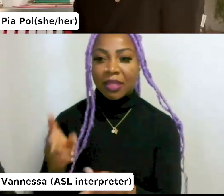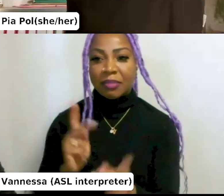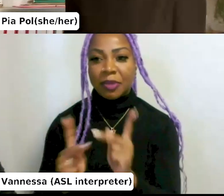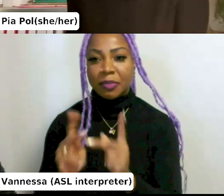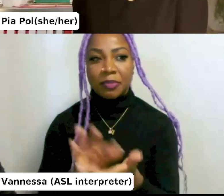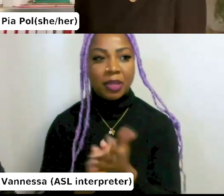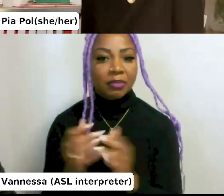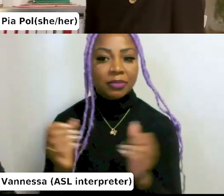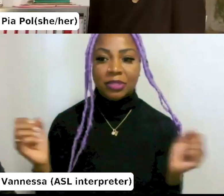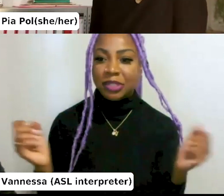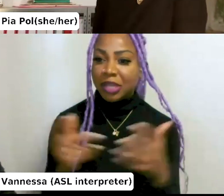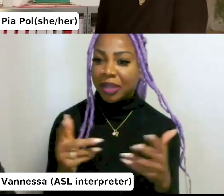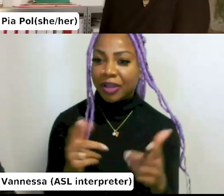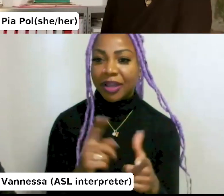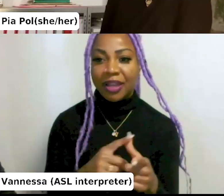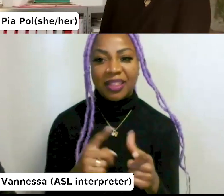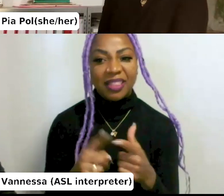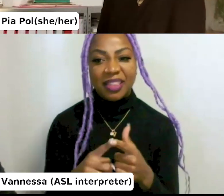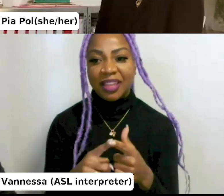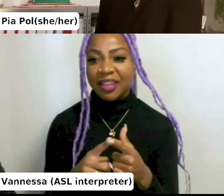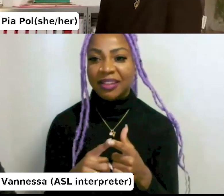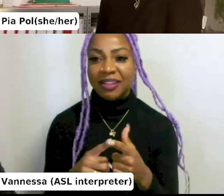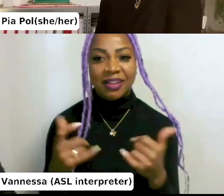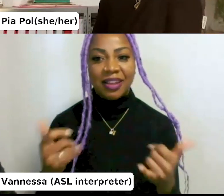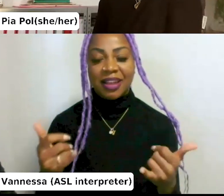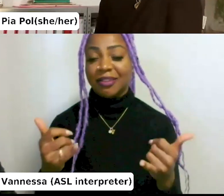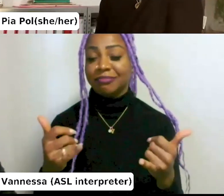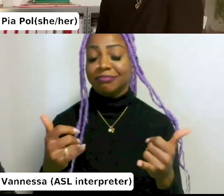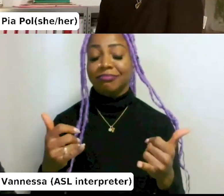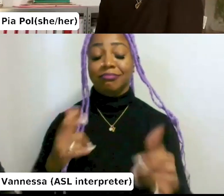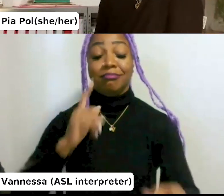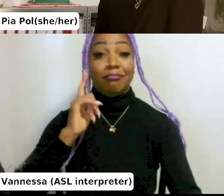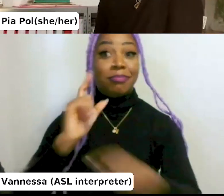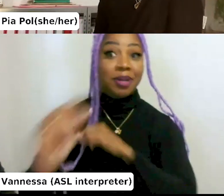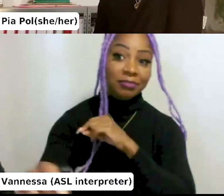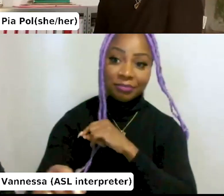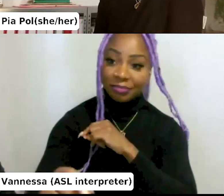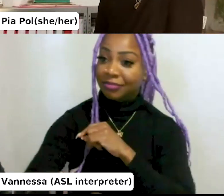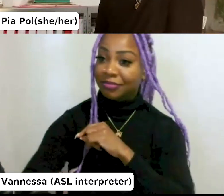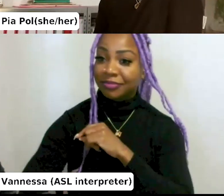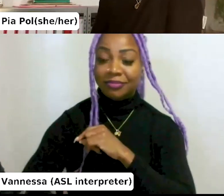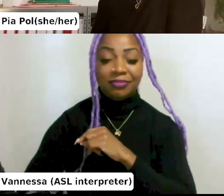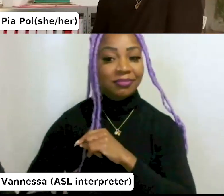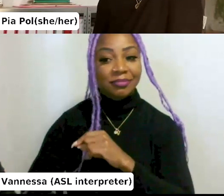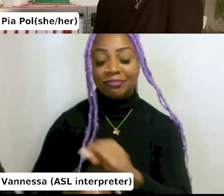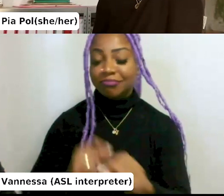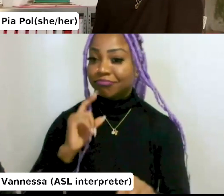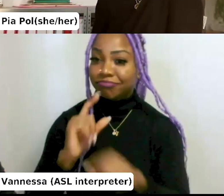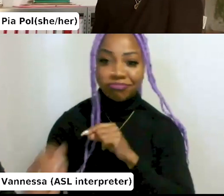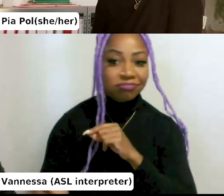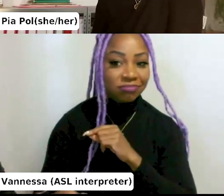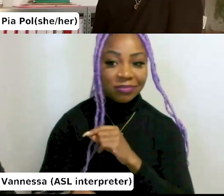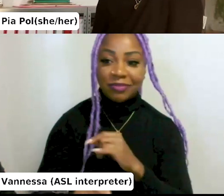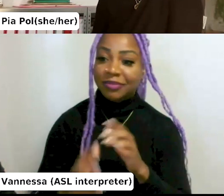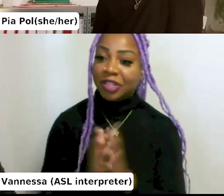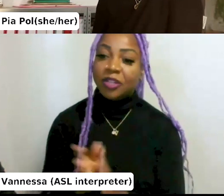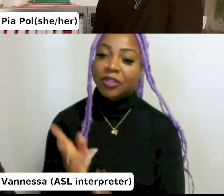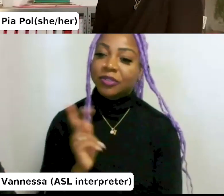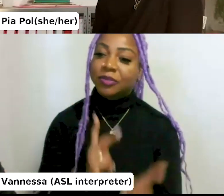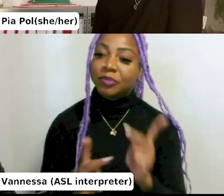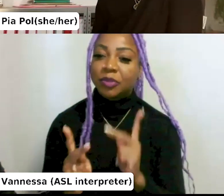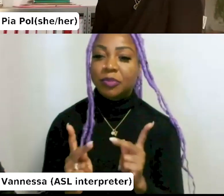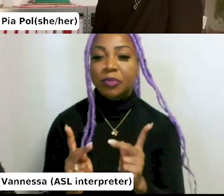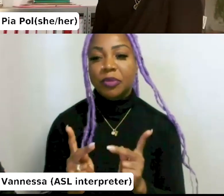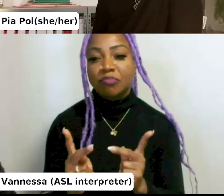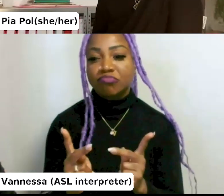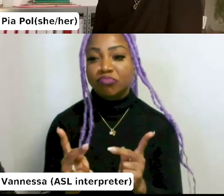of course final is like out of control. It's like, it's like bigger than ever almost. And people want to have a